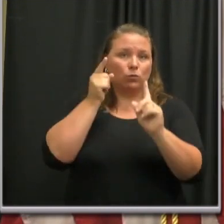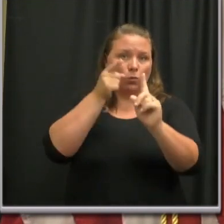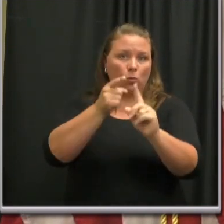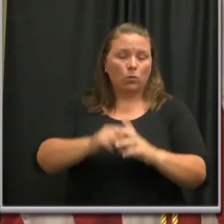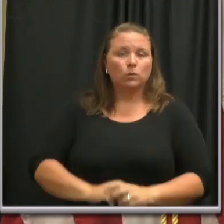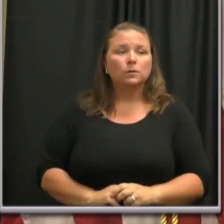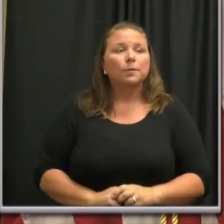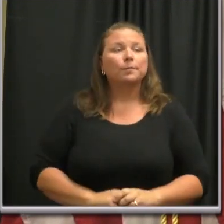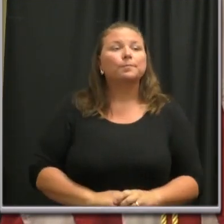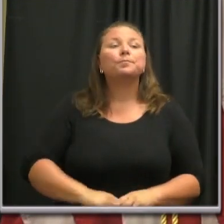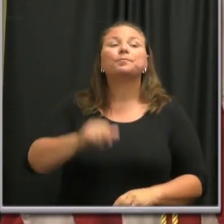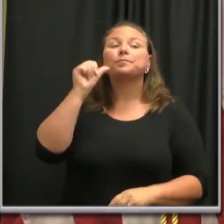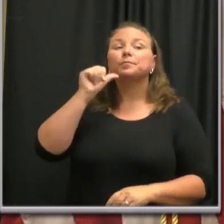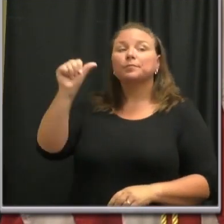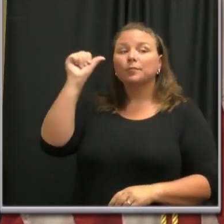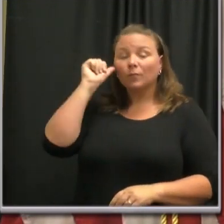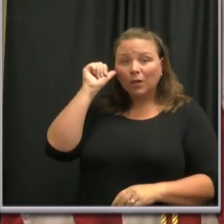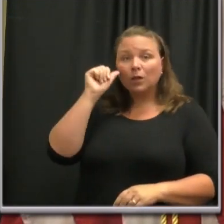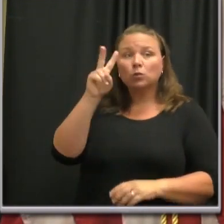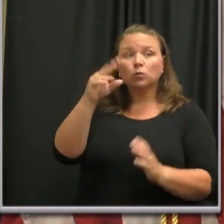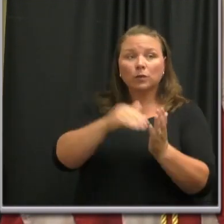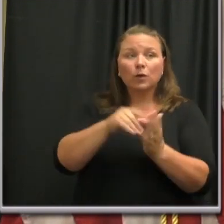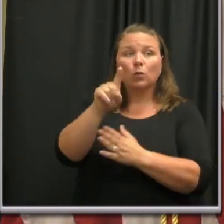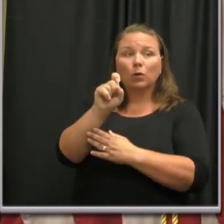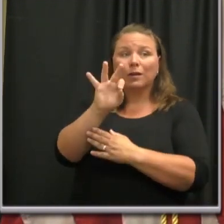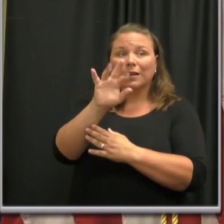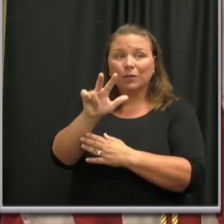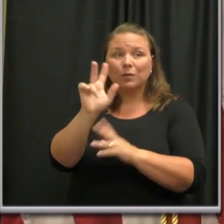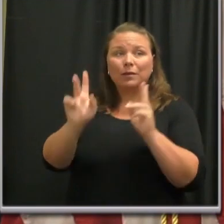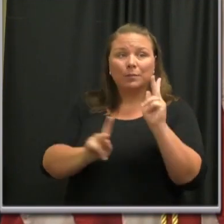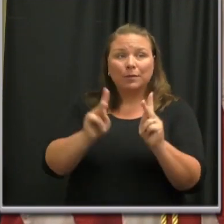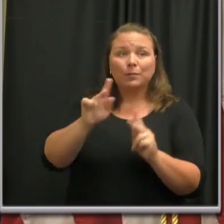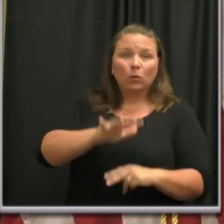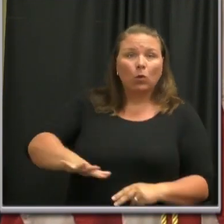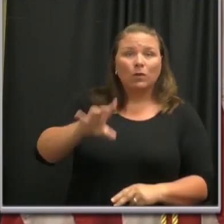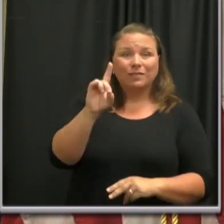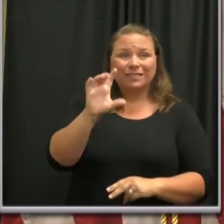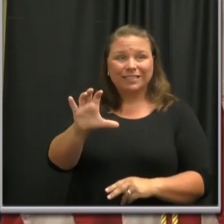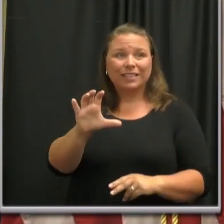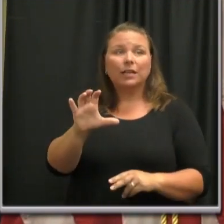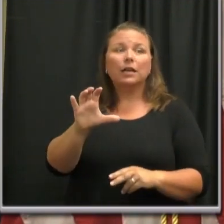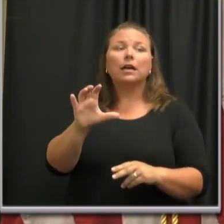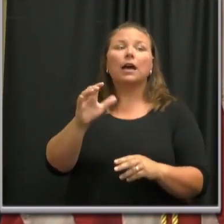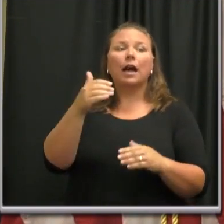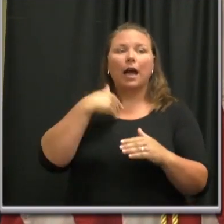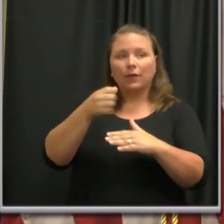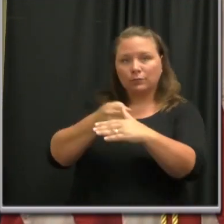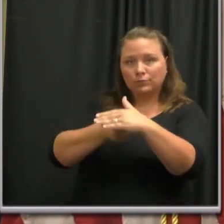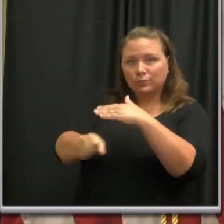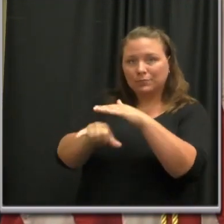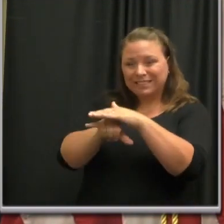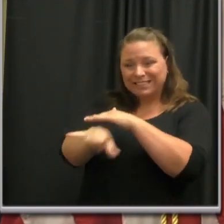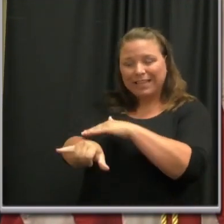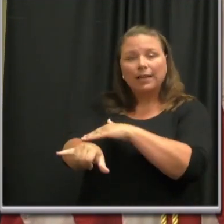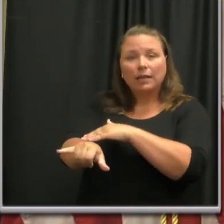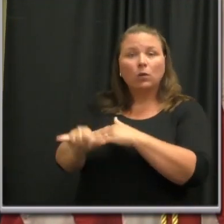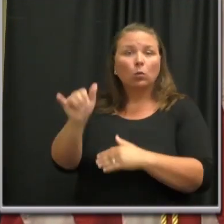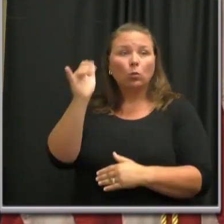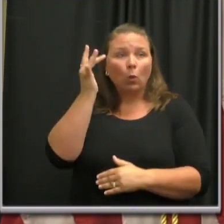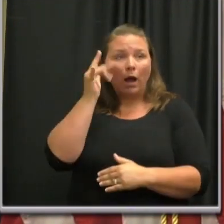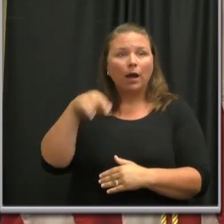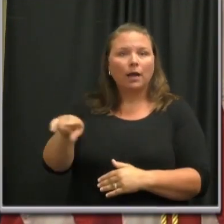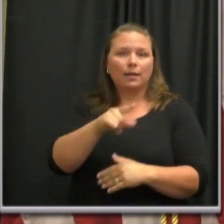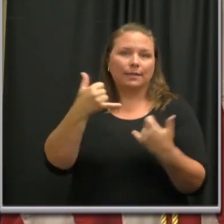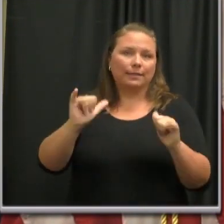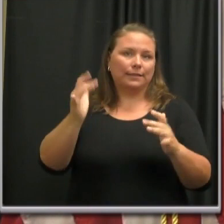Now as of yesterday evening, 2,193 Davidson County residents are under a quarantine as active